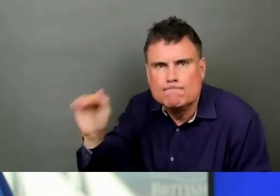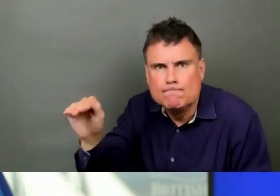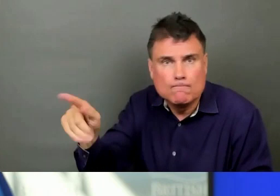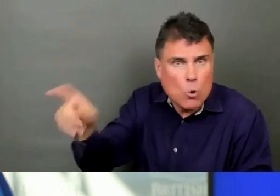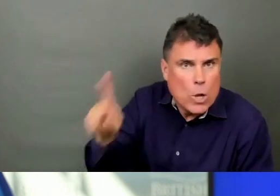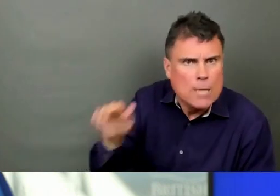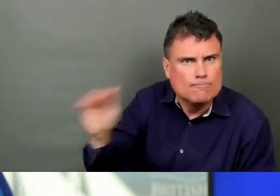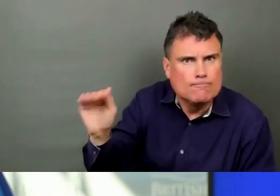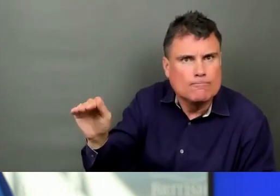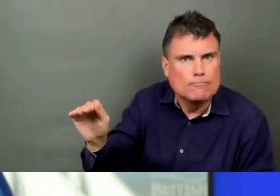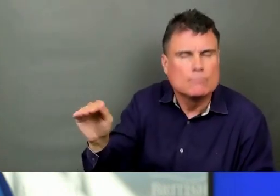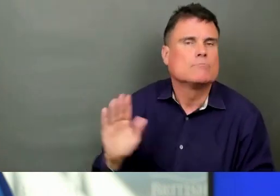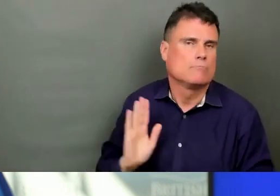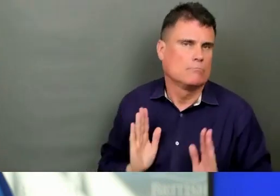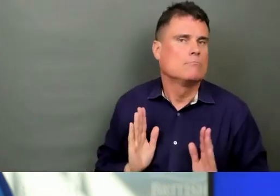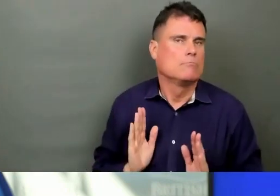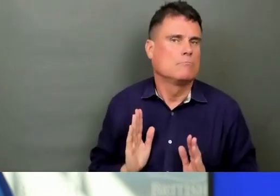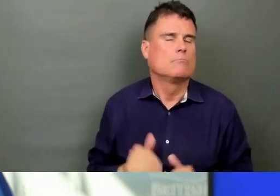Camille, did you have a follow-up?